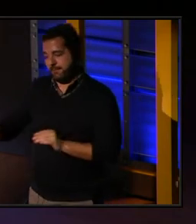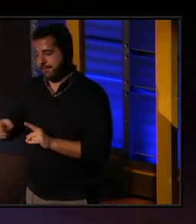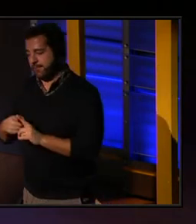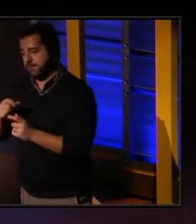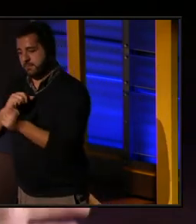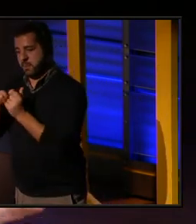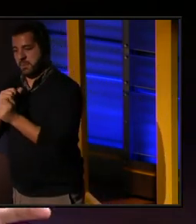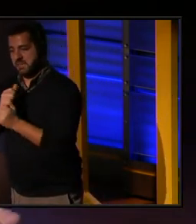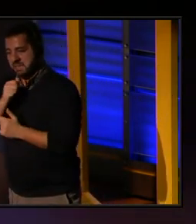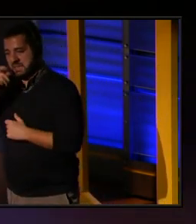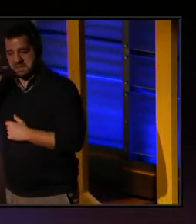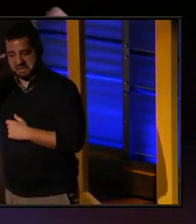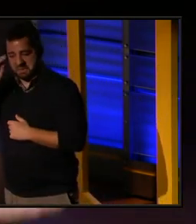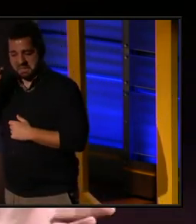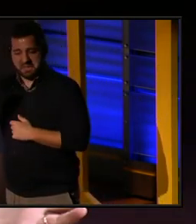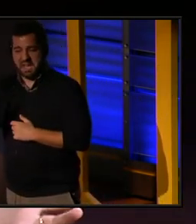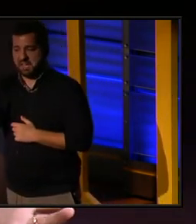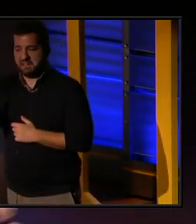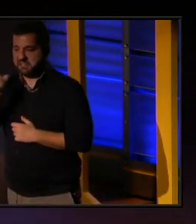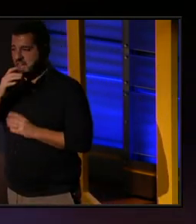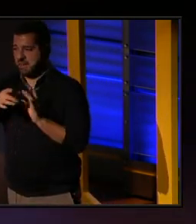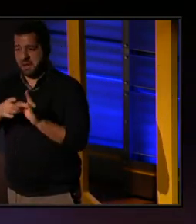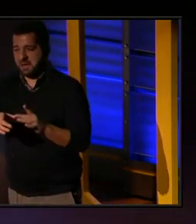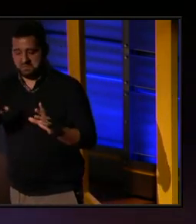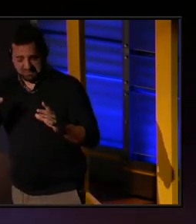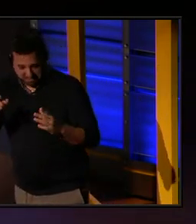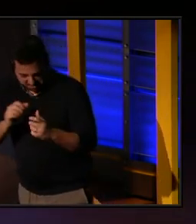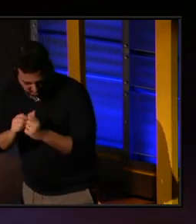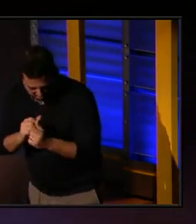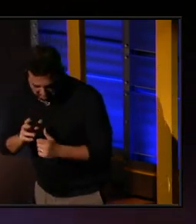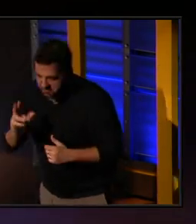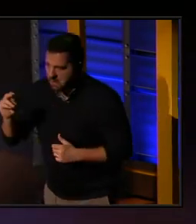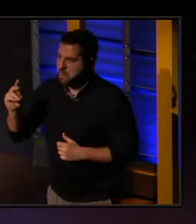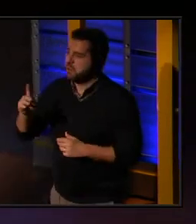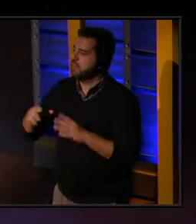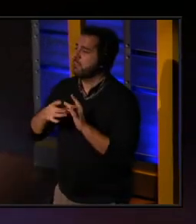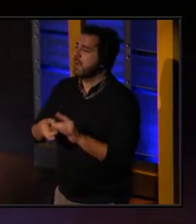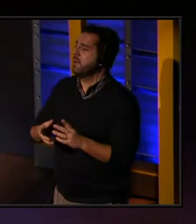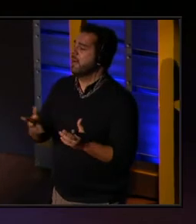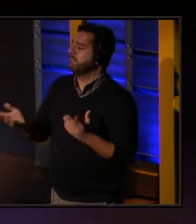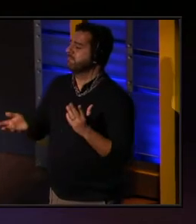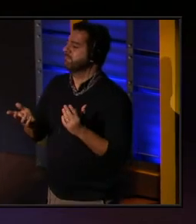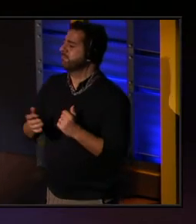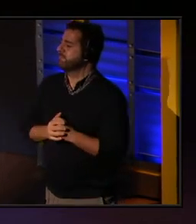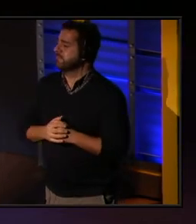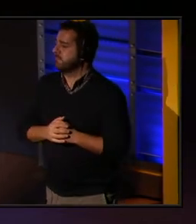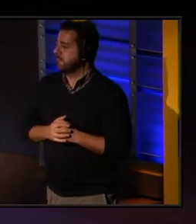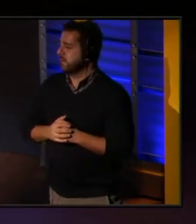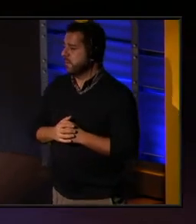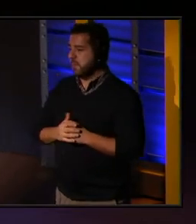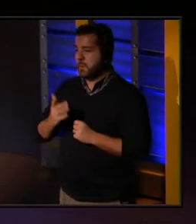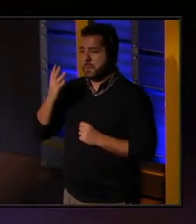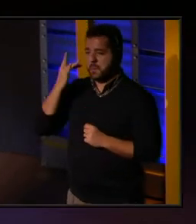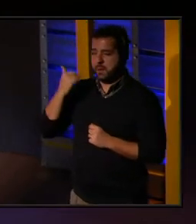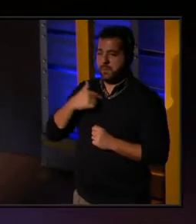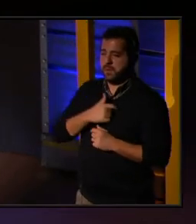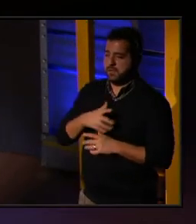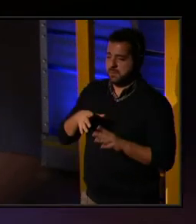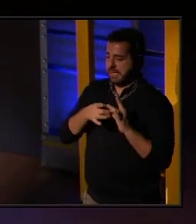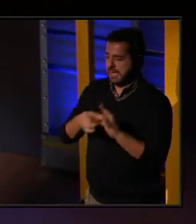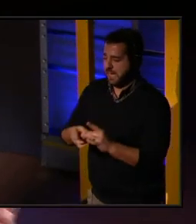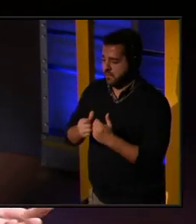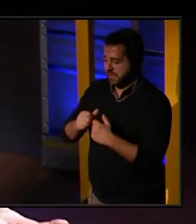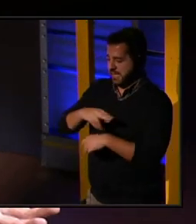so I didn't really think of it. It wasn't about sport. But it was about, you know, why we wanted to connect with nature